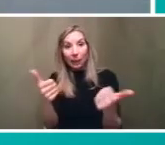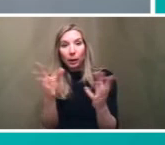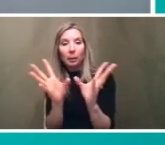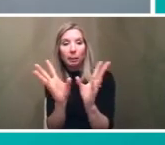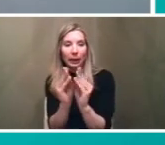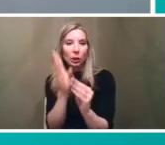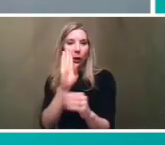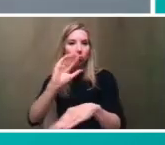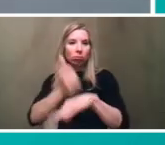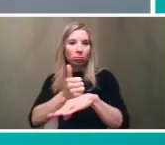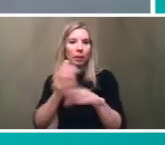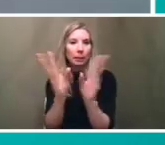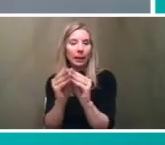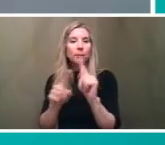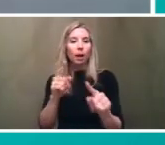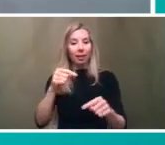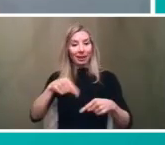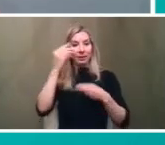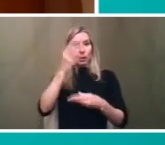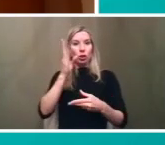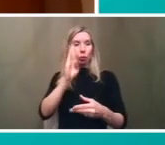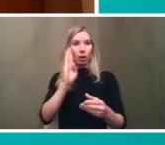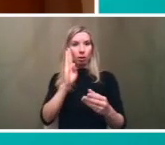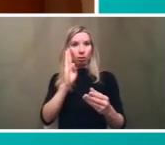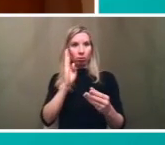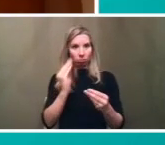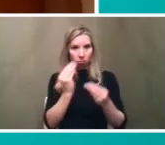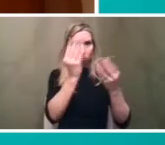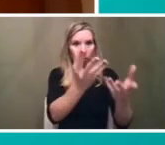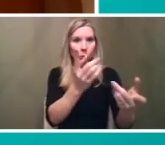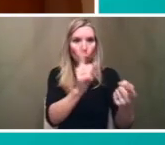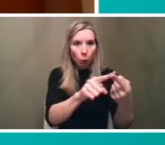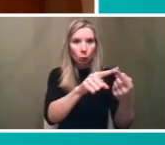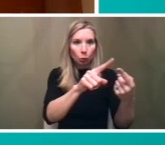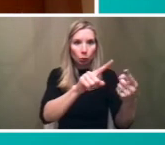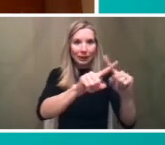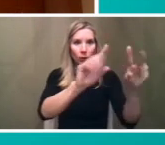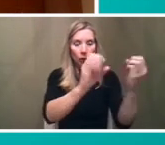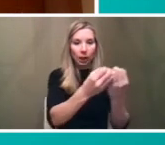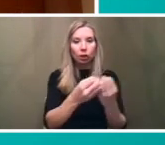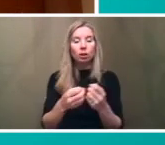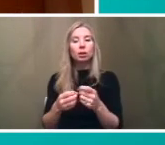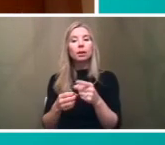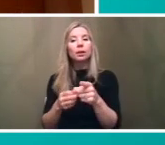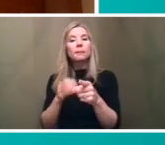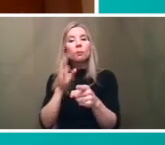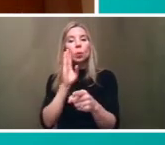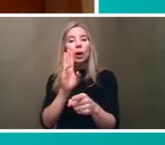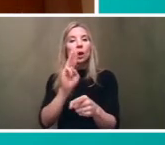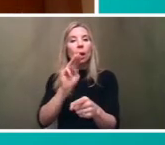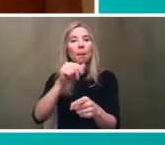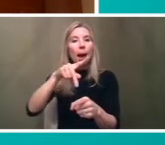information to those communities on those key bus routes and we will be mapping the um